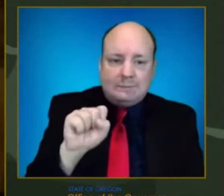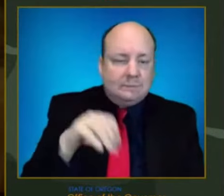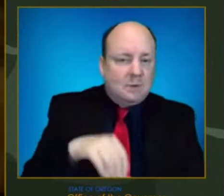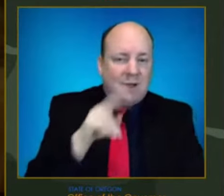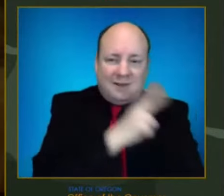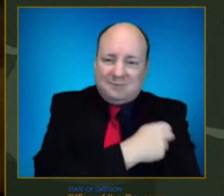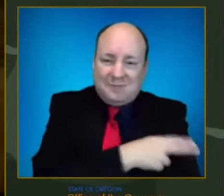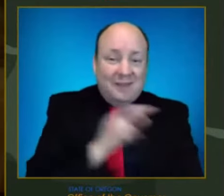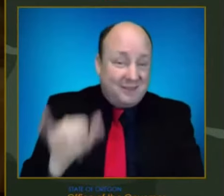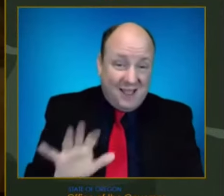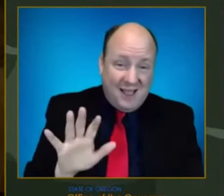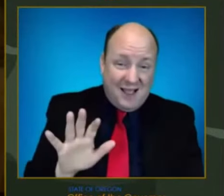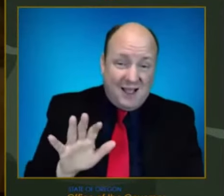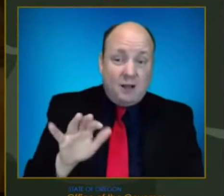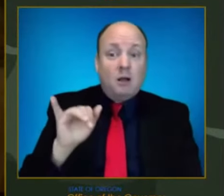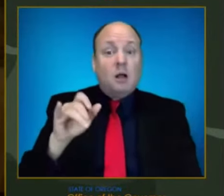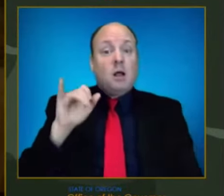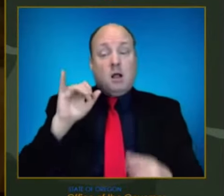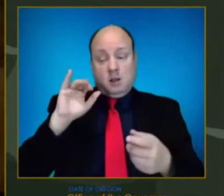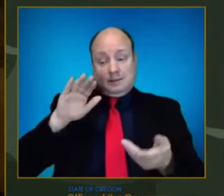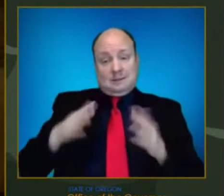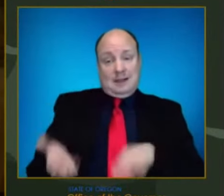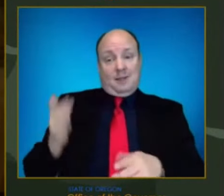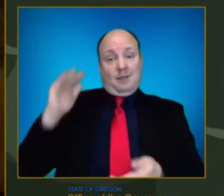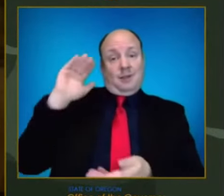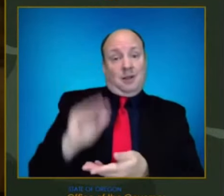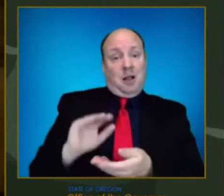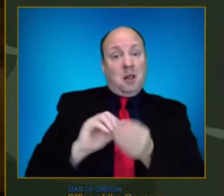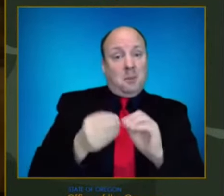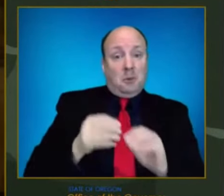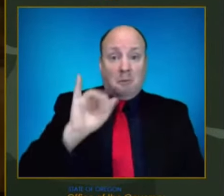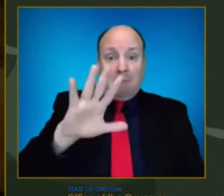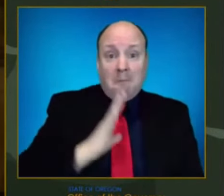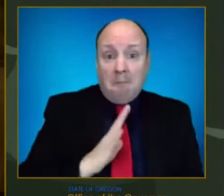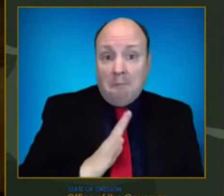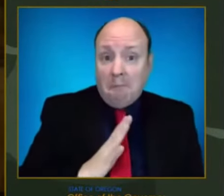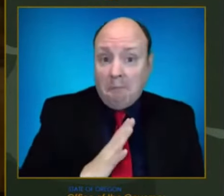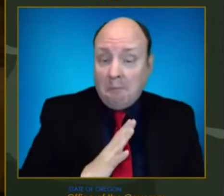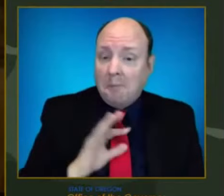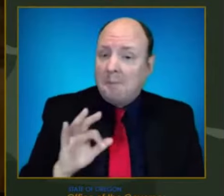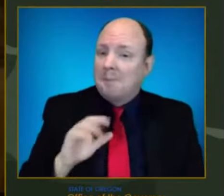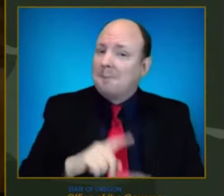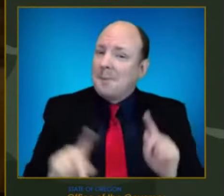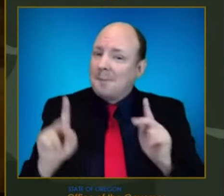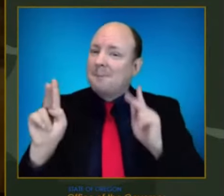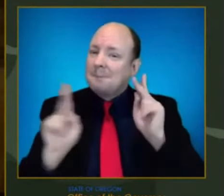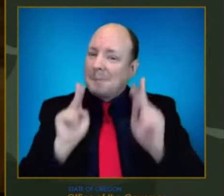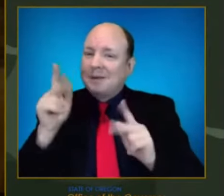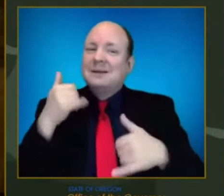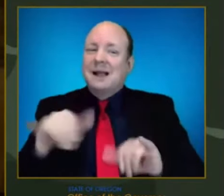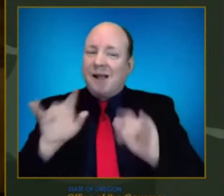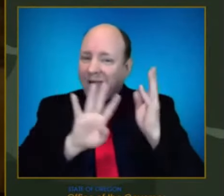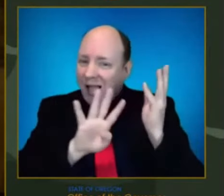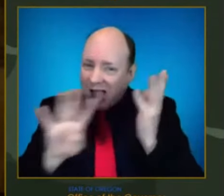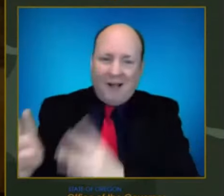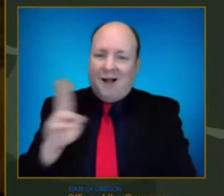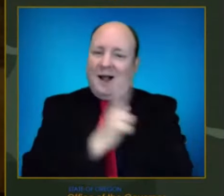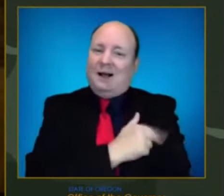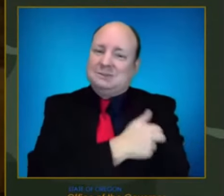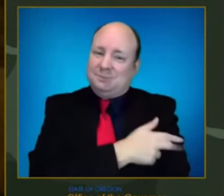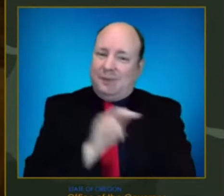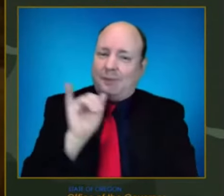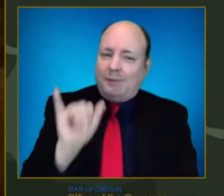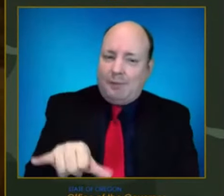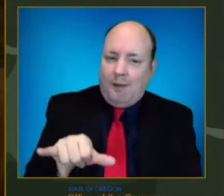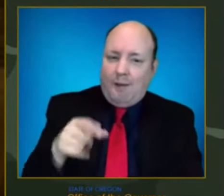deaths from these infections. But we people are still requiring hospital services. Dr. Edwards,